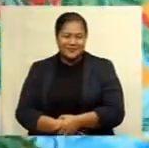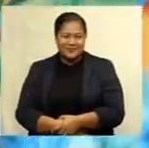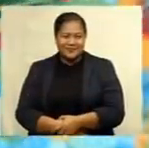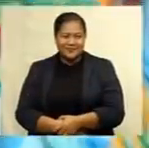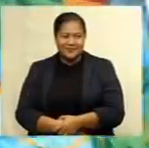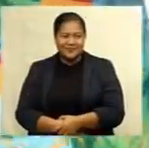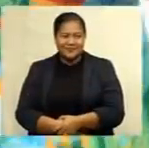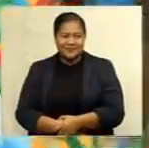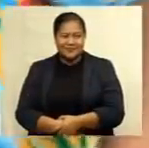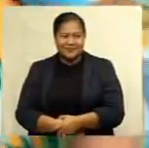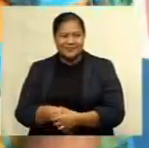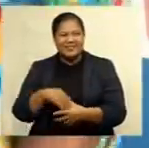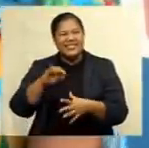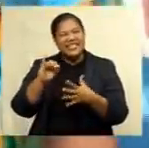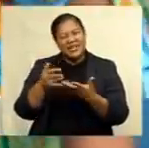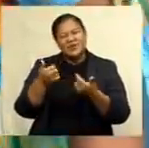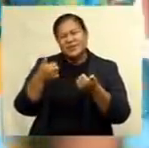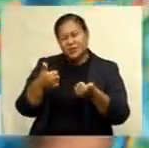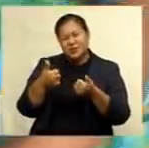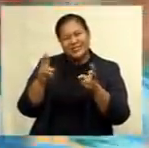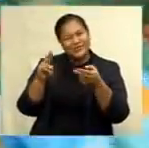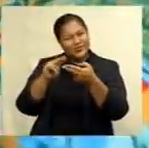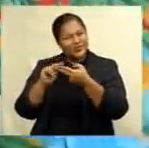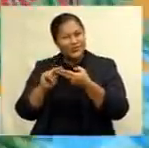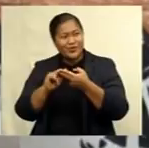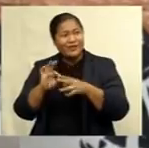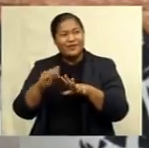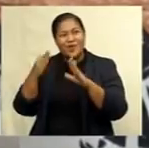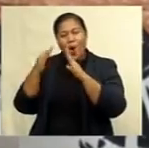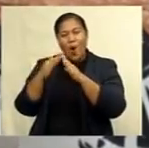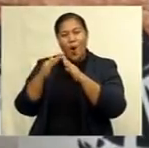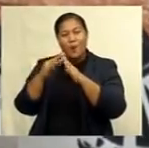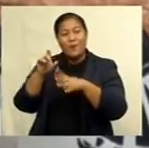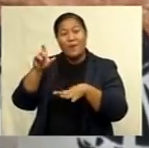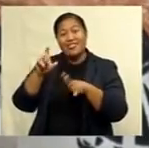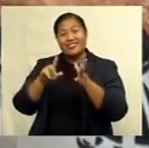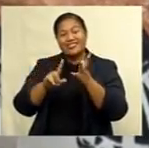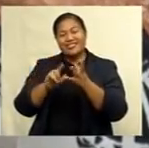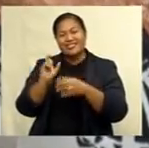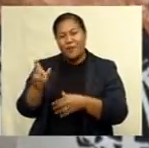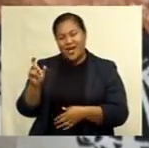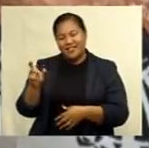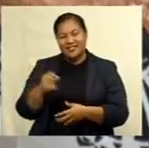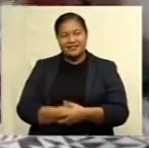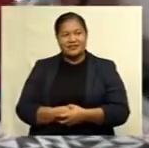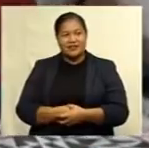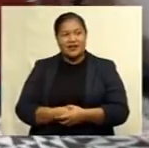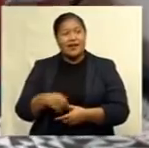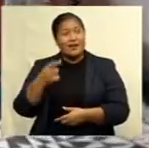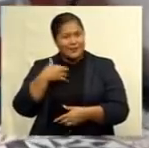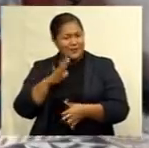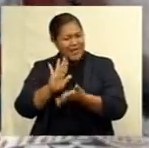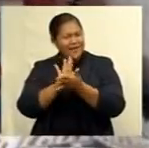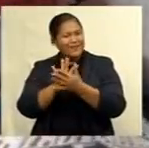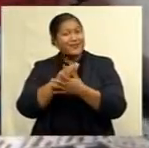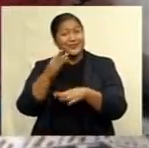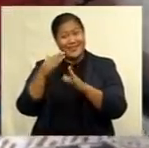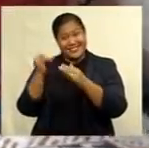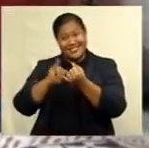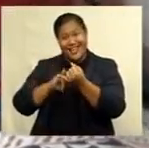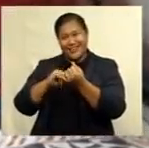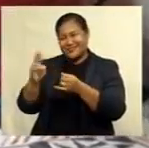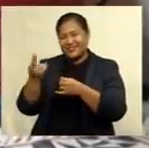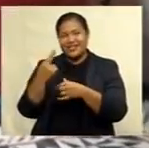It was a bittersweet reunion at his home in the Umpati. While I'm happy for the return of my son I'm also